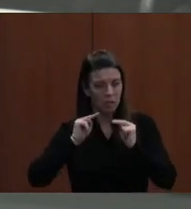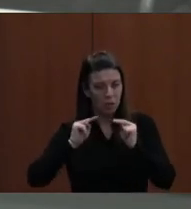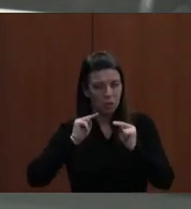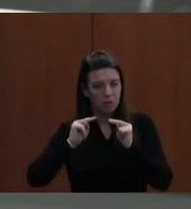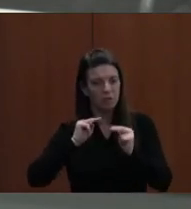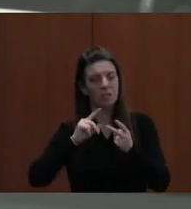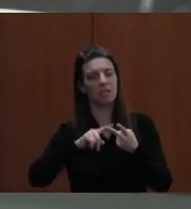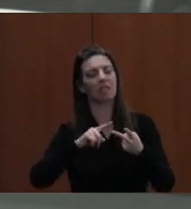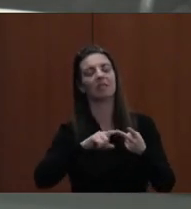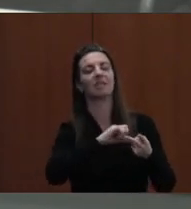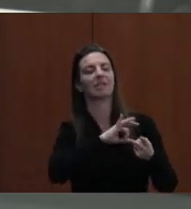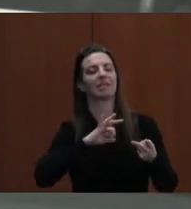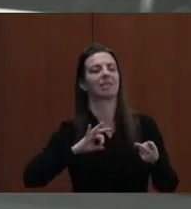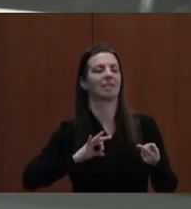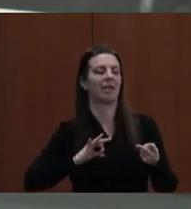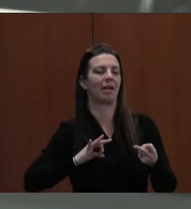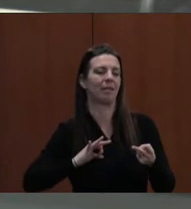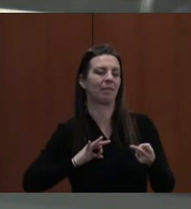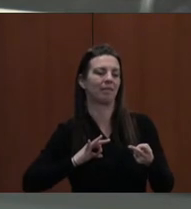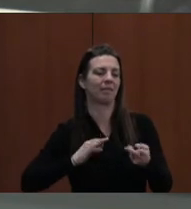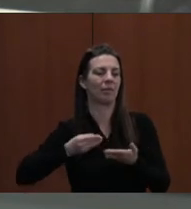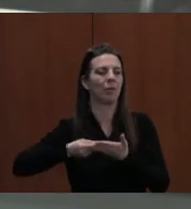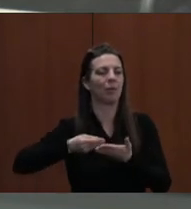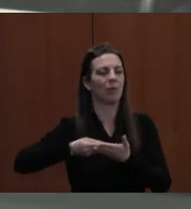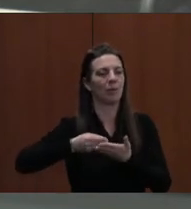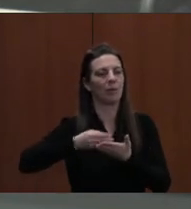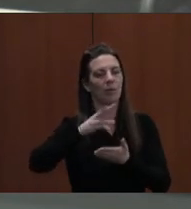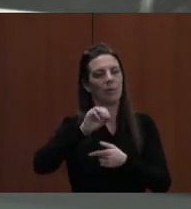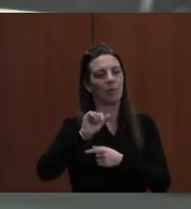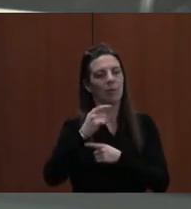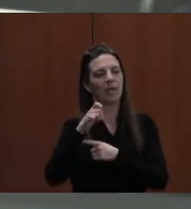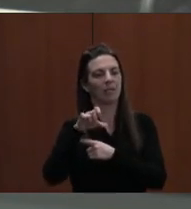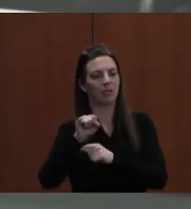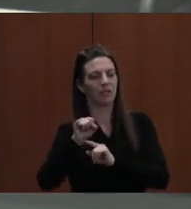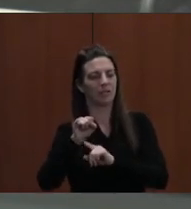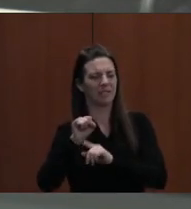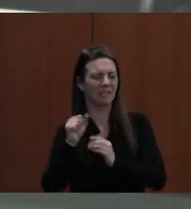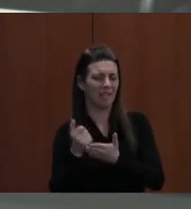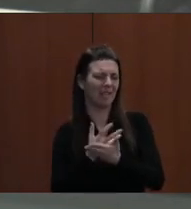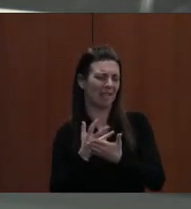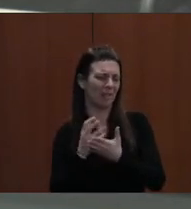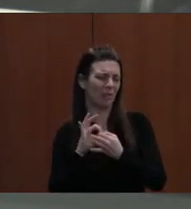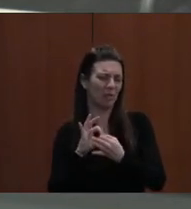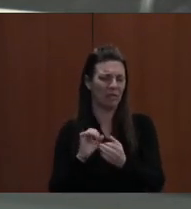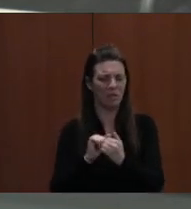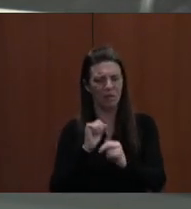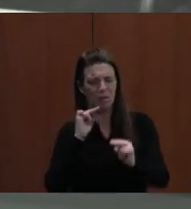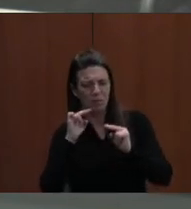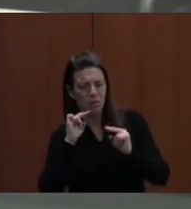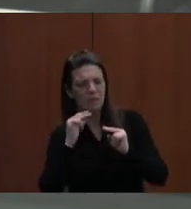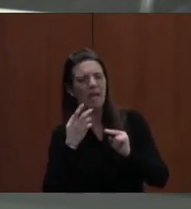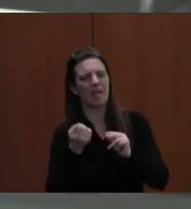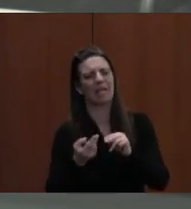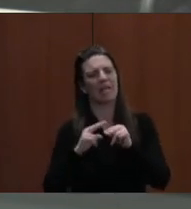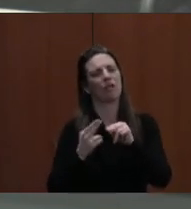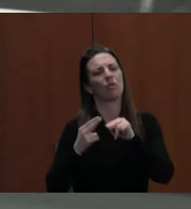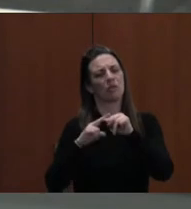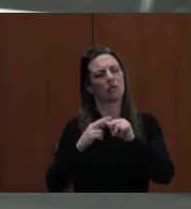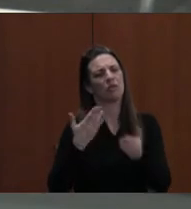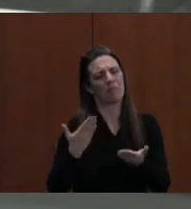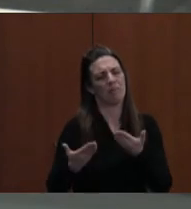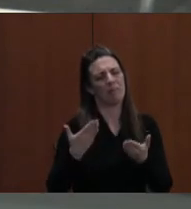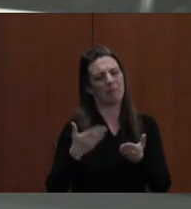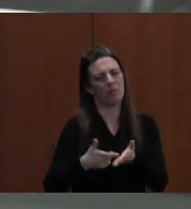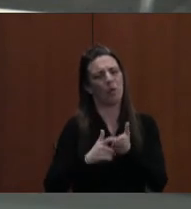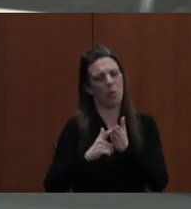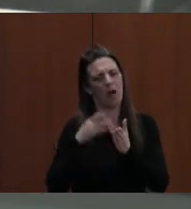BENEFITS THAT MAY BE CONTRACTUALLY NEGOTIATED WITH OUR BARGAIN UNITS, AS WELL AS ANY INCREASES THAT MAY BE REQUIRED FOR HEALTH INSURANCE.